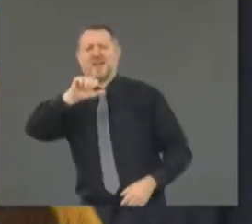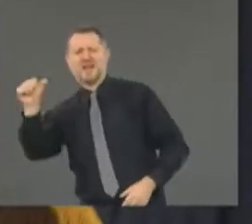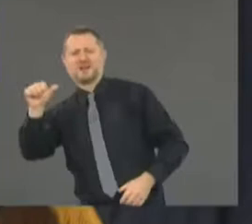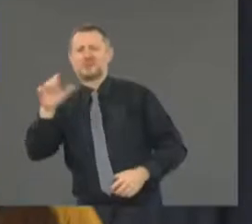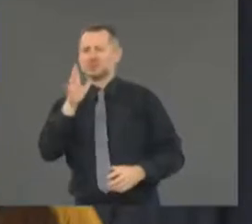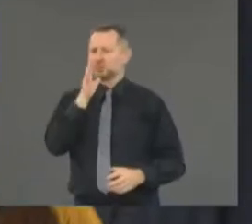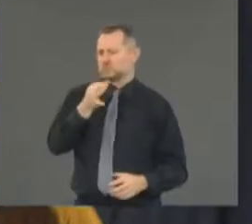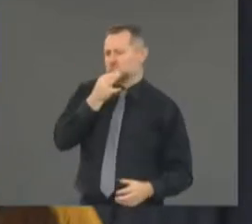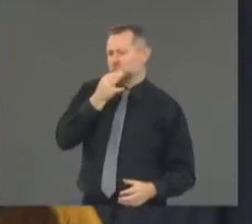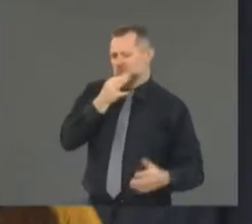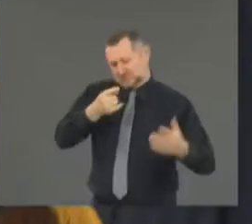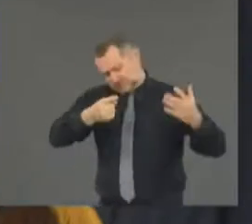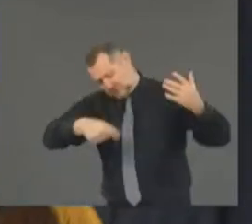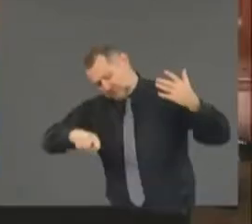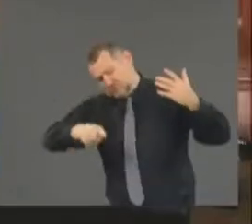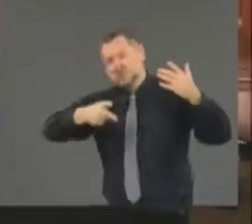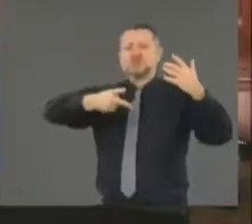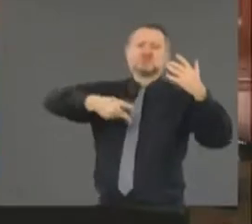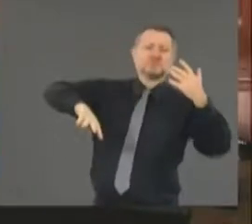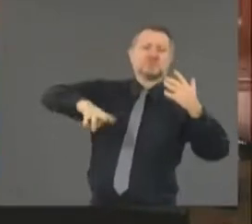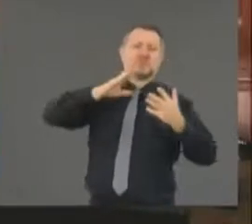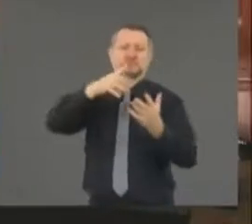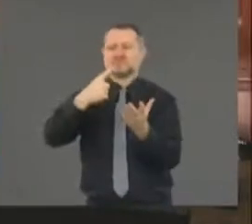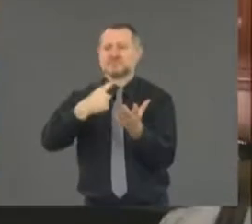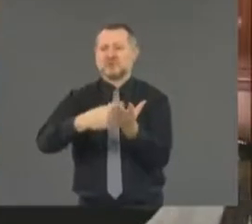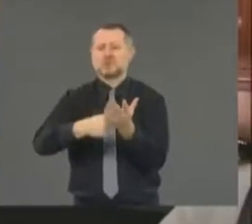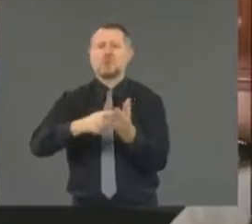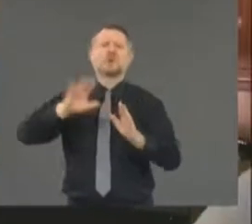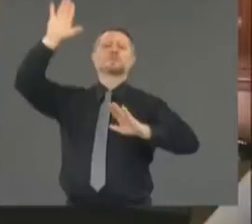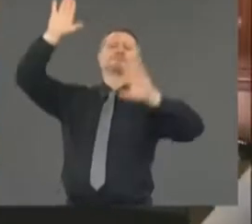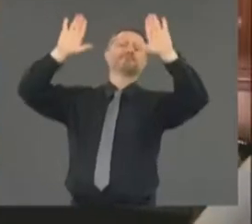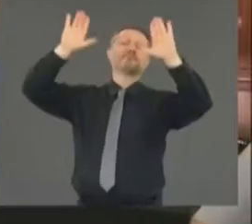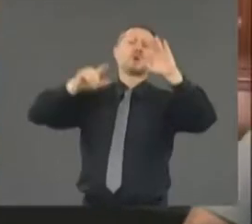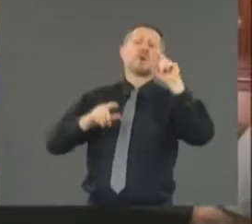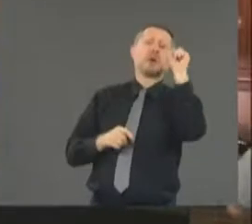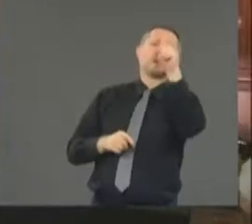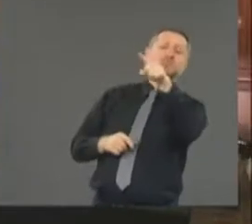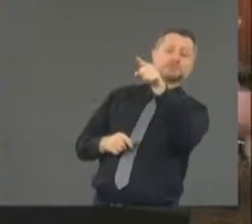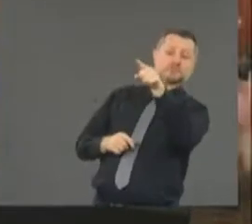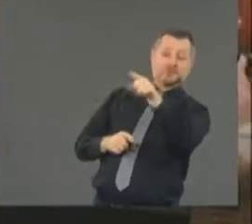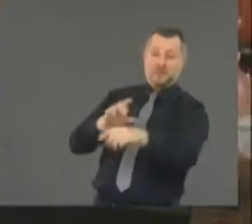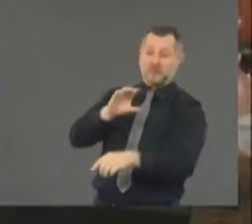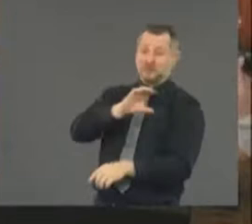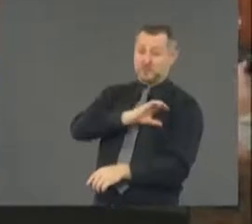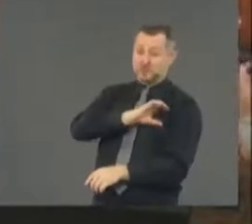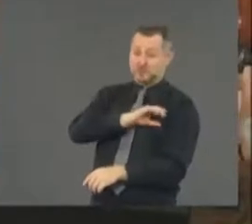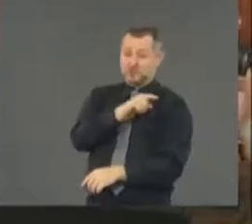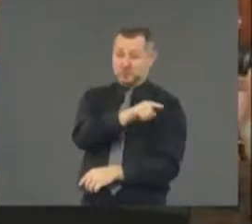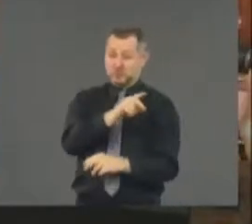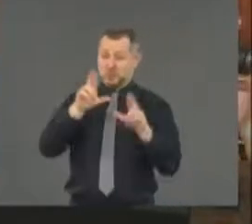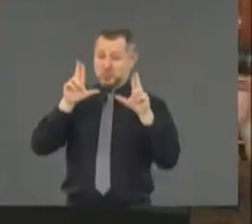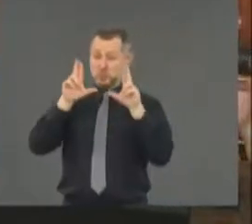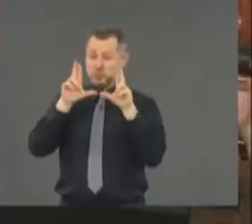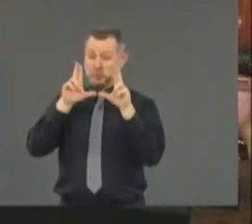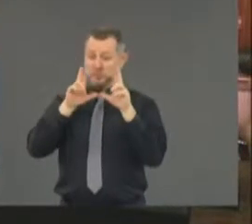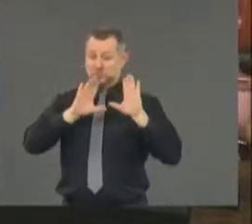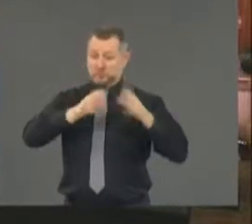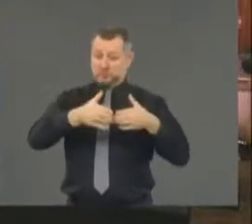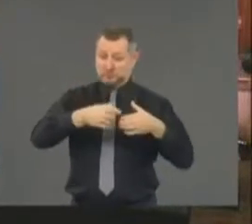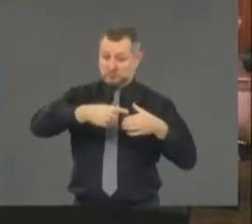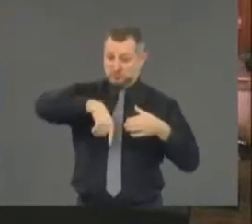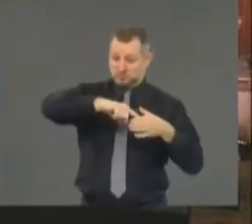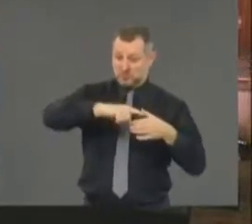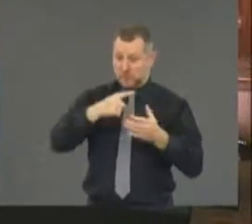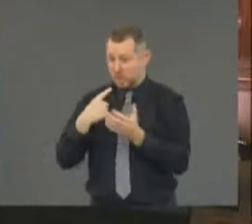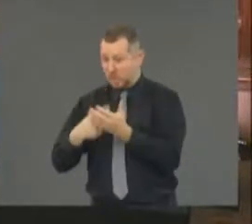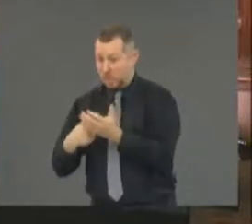weeks to have those conversations. The culture change in the power of police unions specifically, something the mayor has talked about, sort of trying to change the